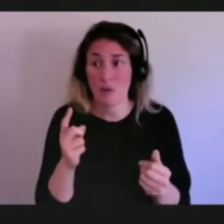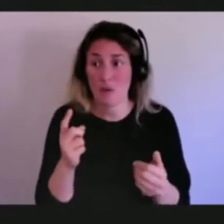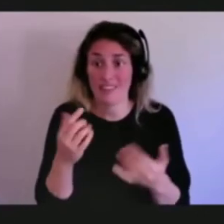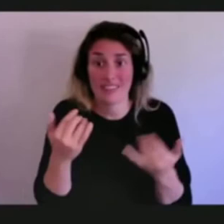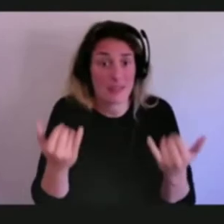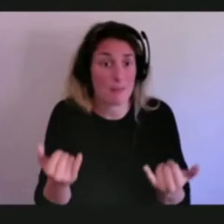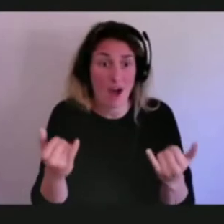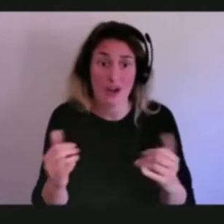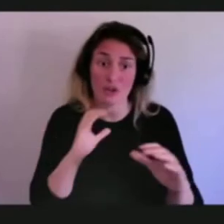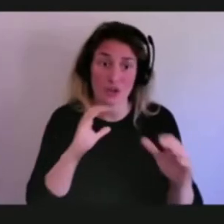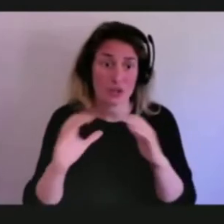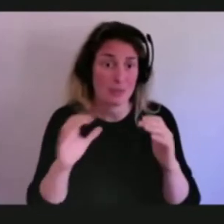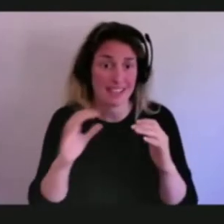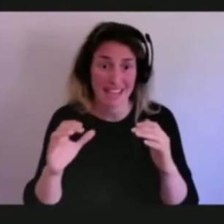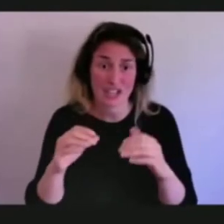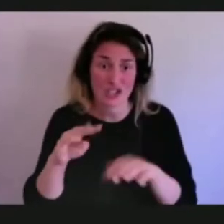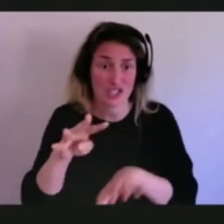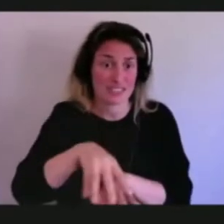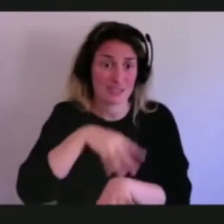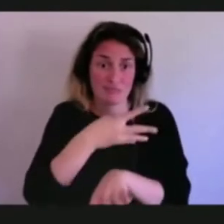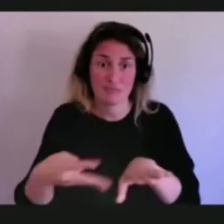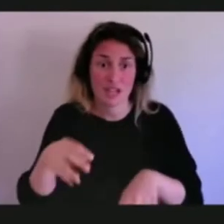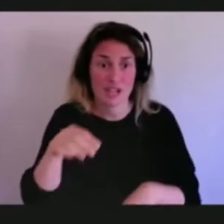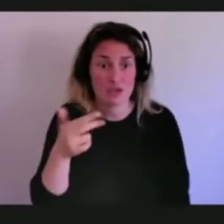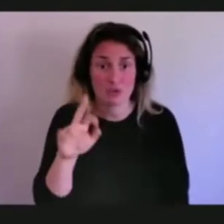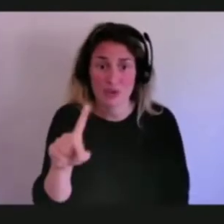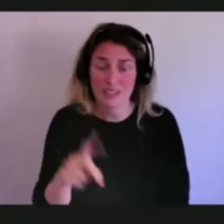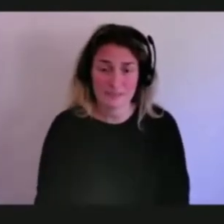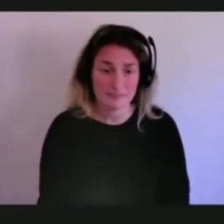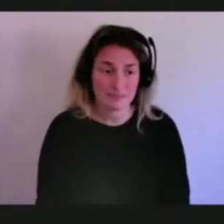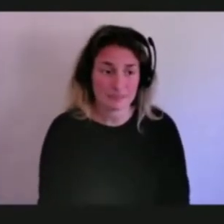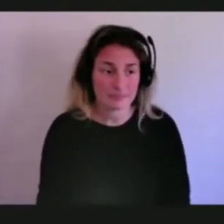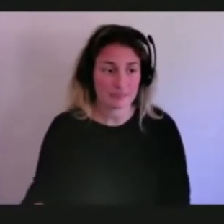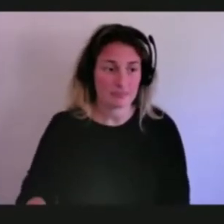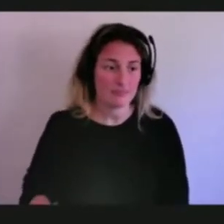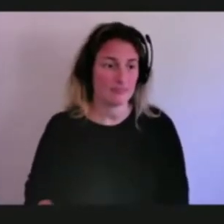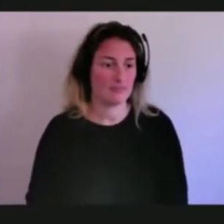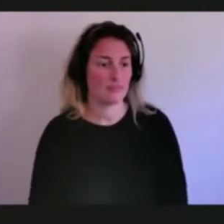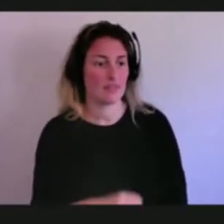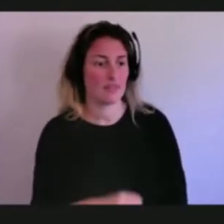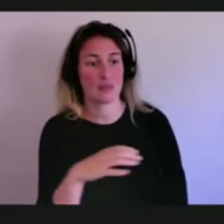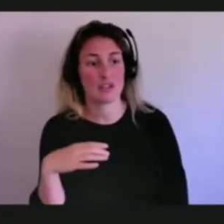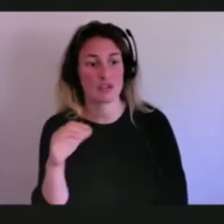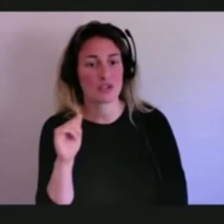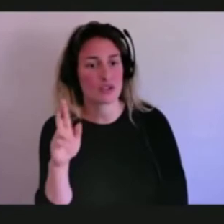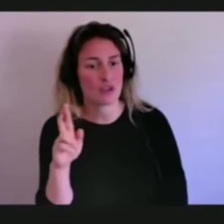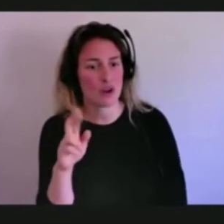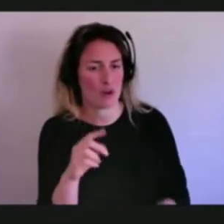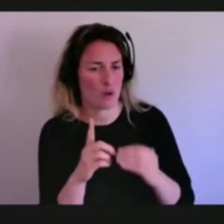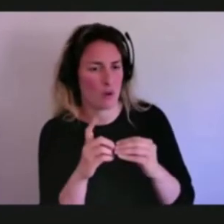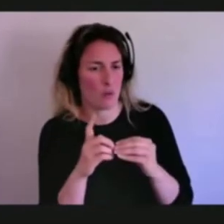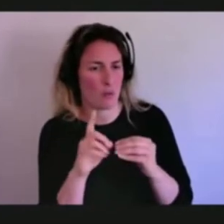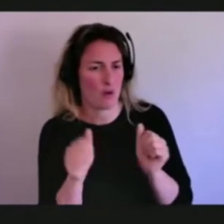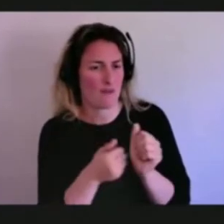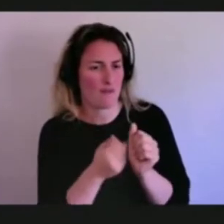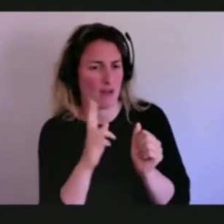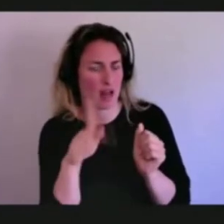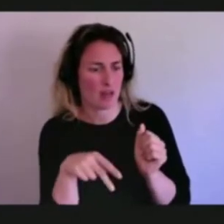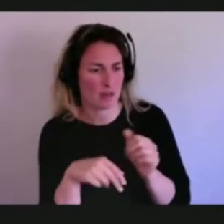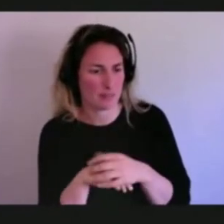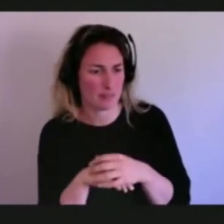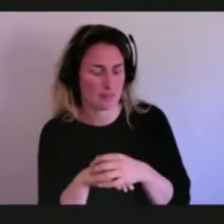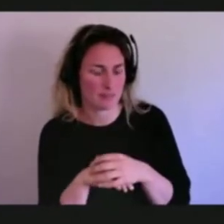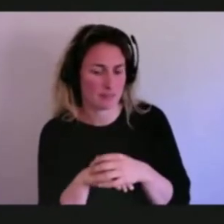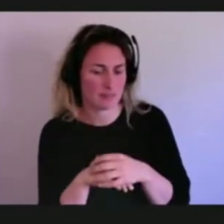grid. And sorry, final, final follow-up for me on that point. What do you – when we first started